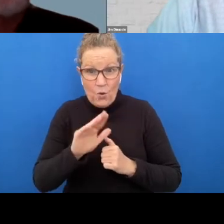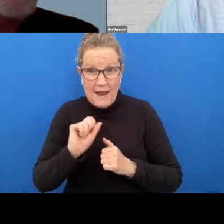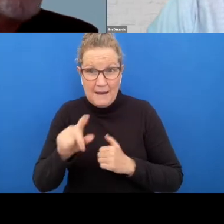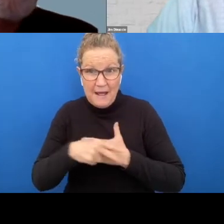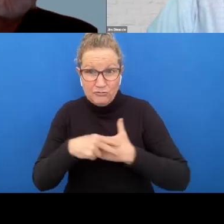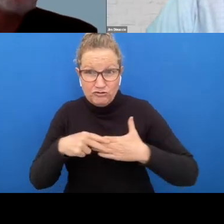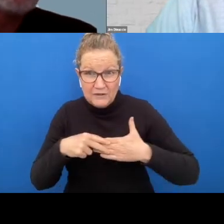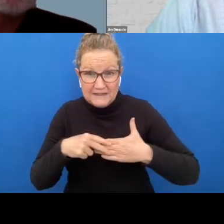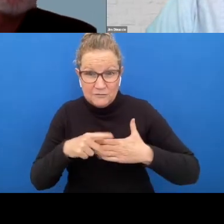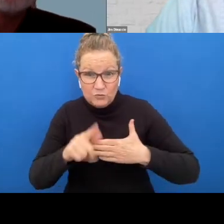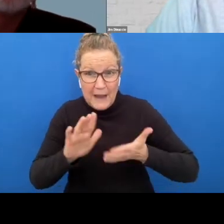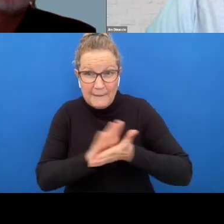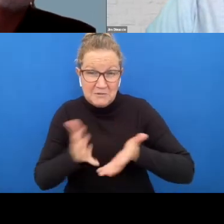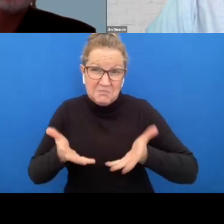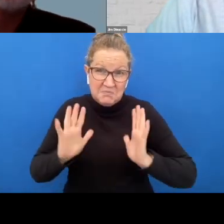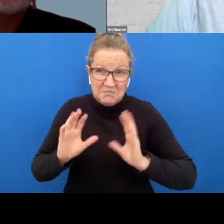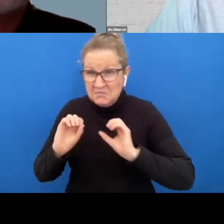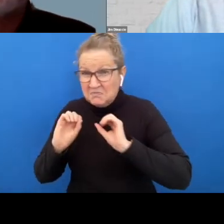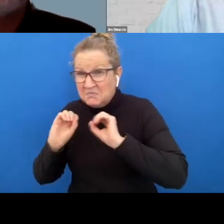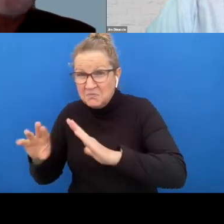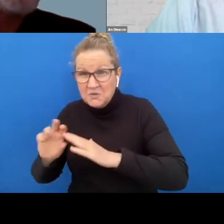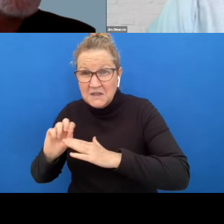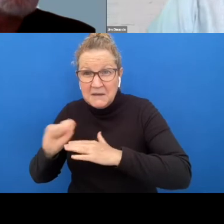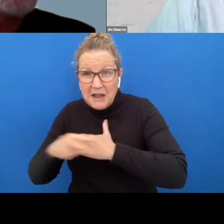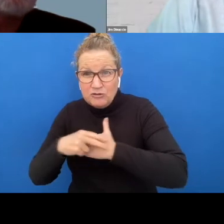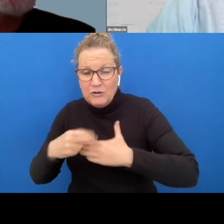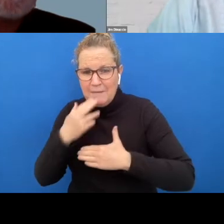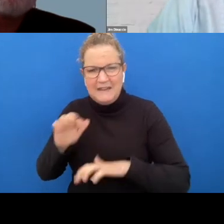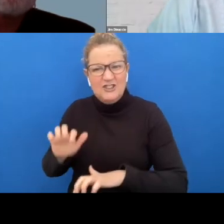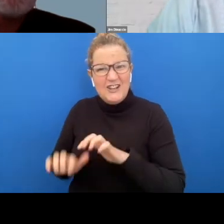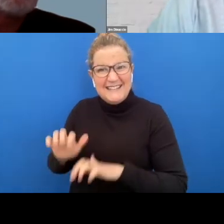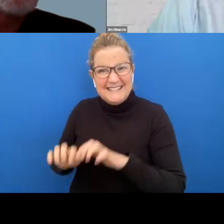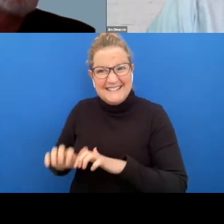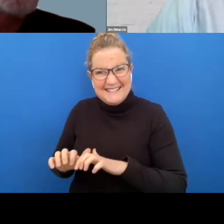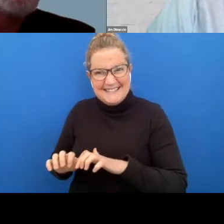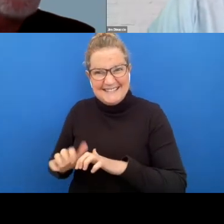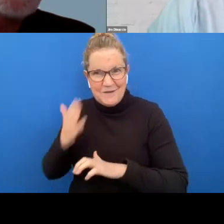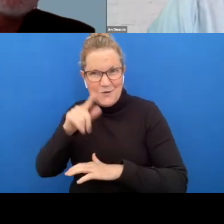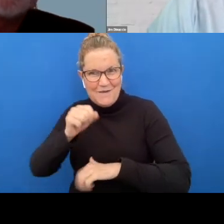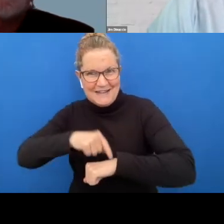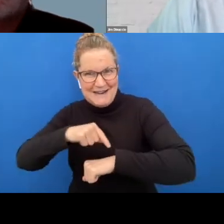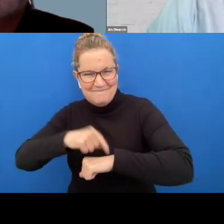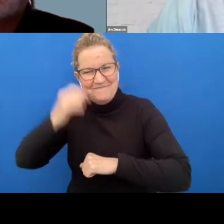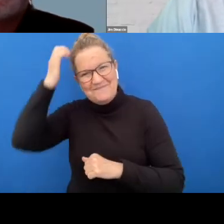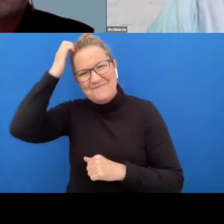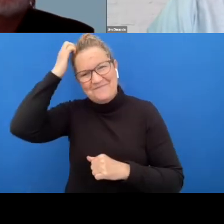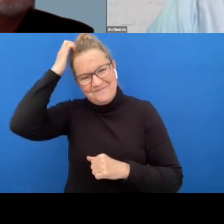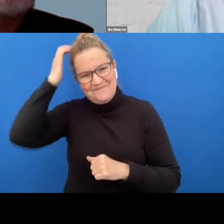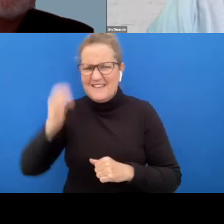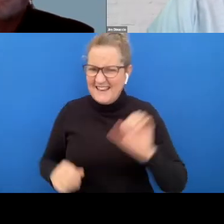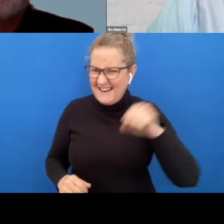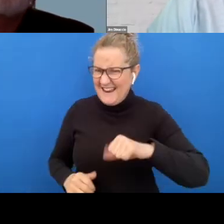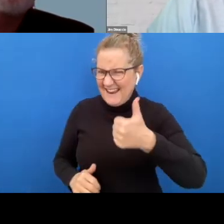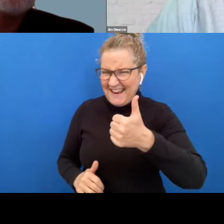if you feel comfortable doing this um if you get a chance if you can pop that into the chat function in the zoom room there um and